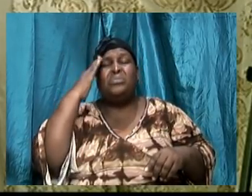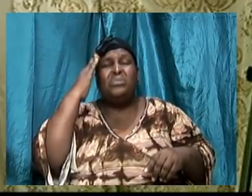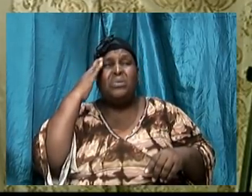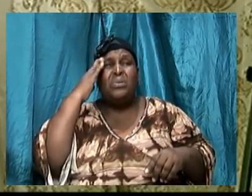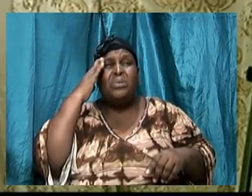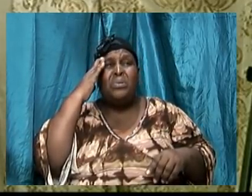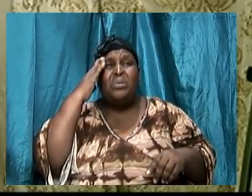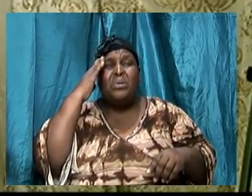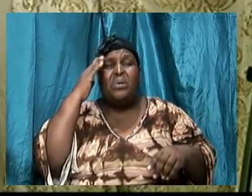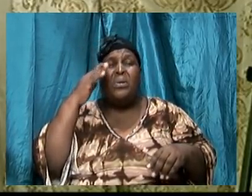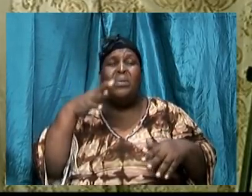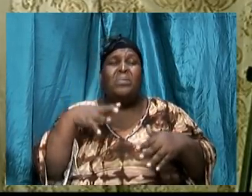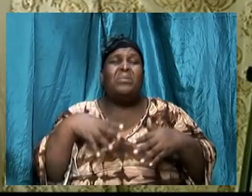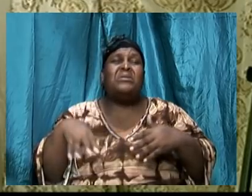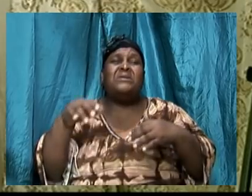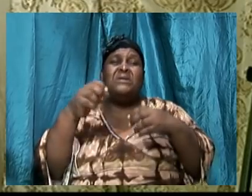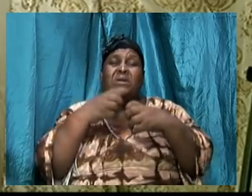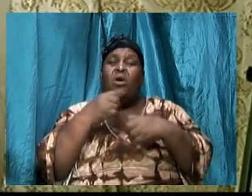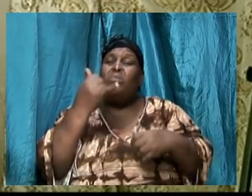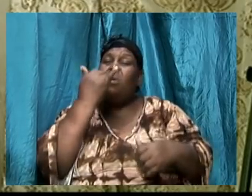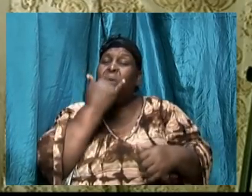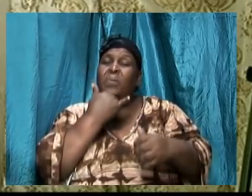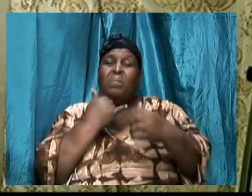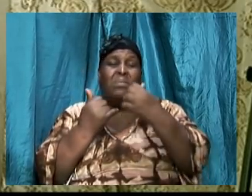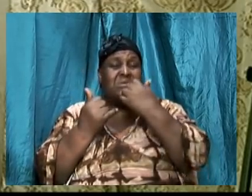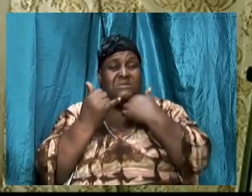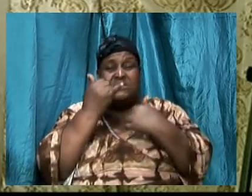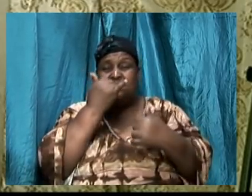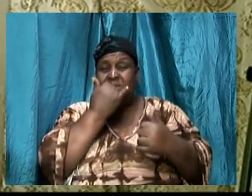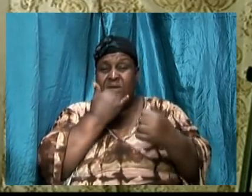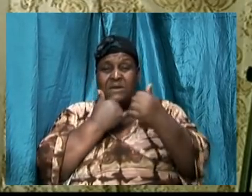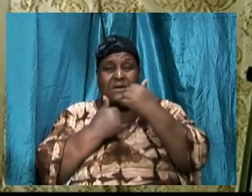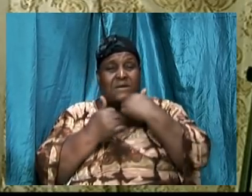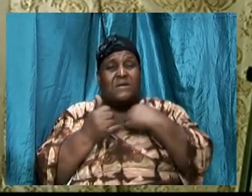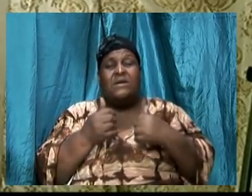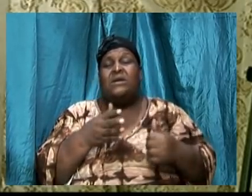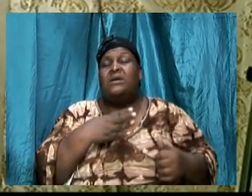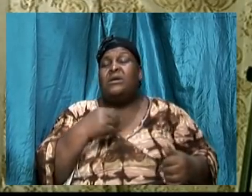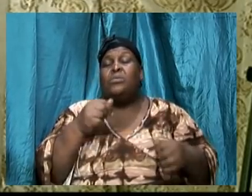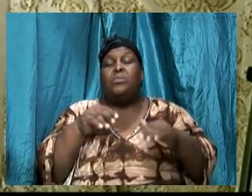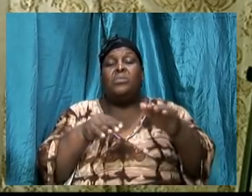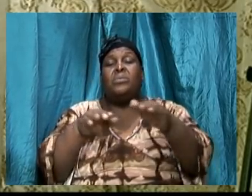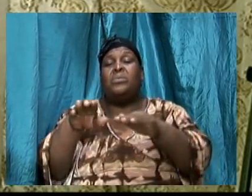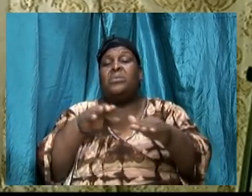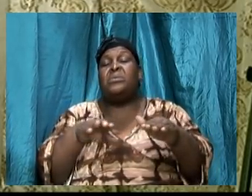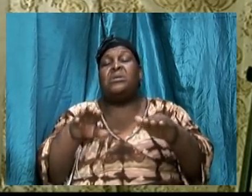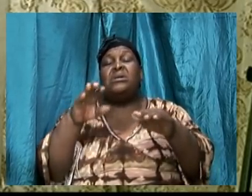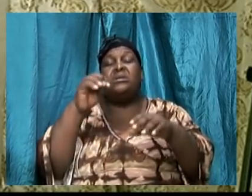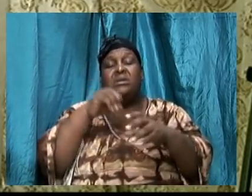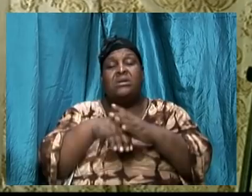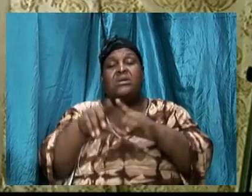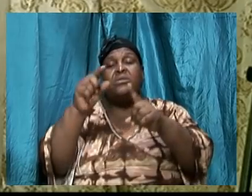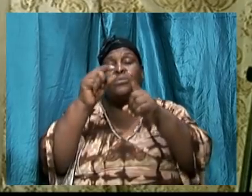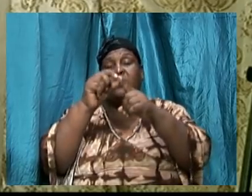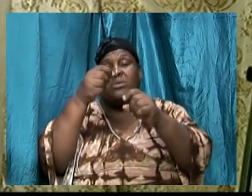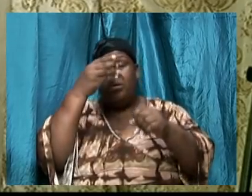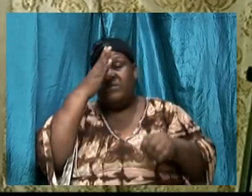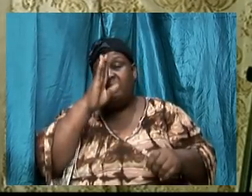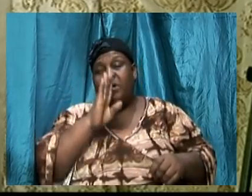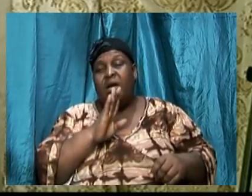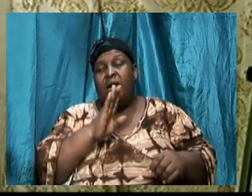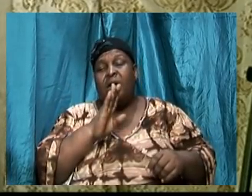that we are not walking according to the light of God's word, but we then make the decision